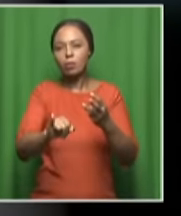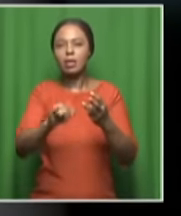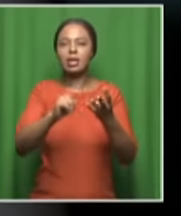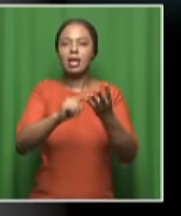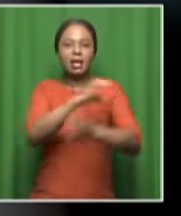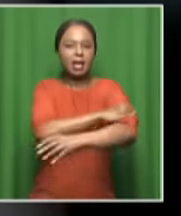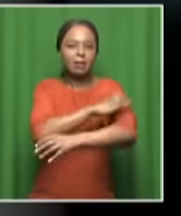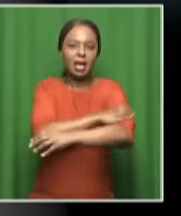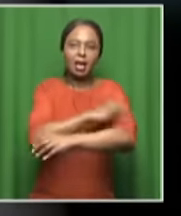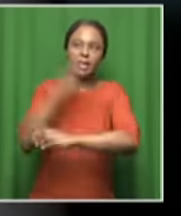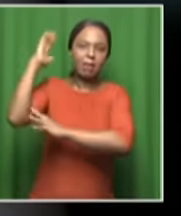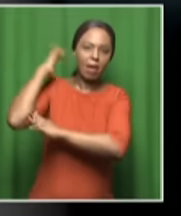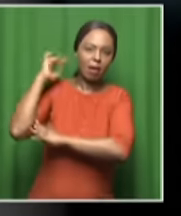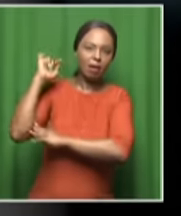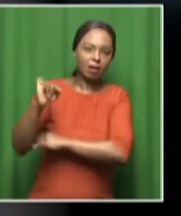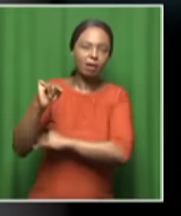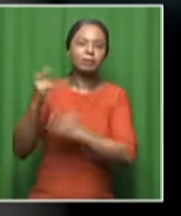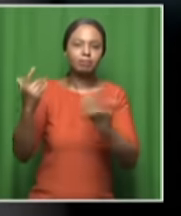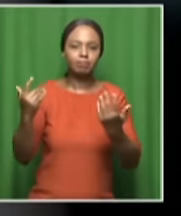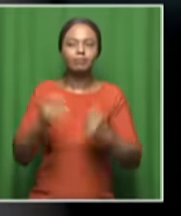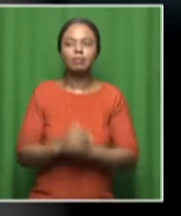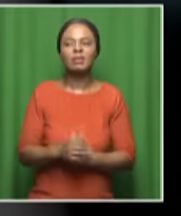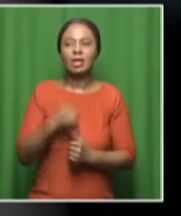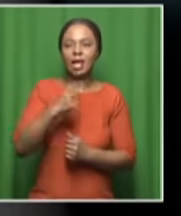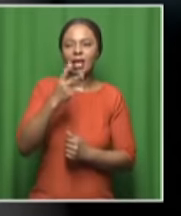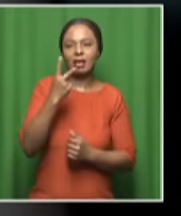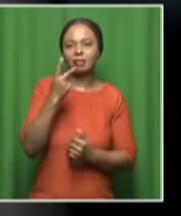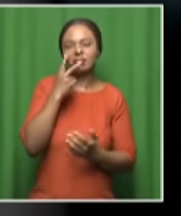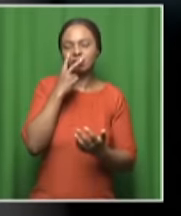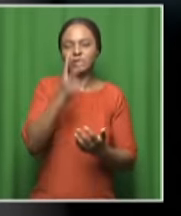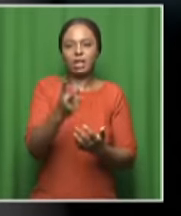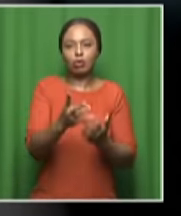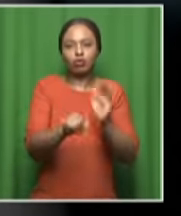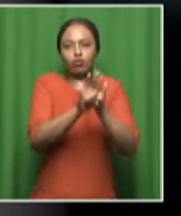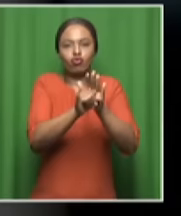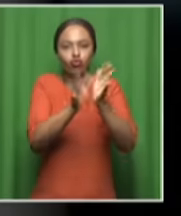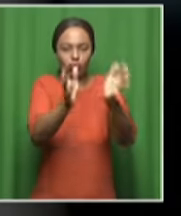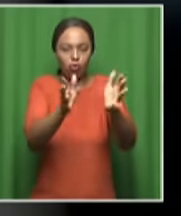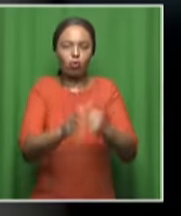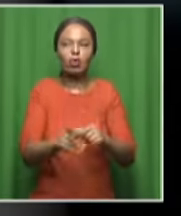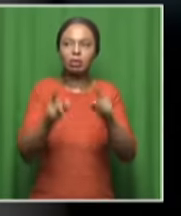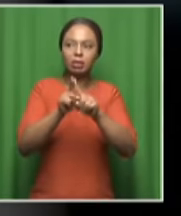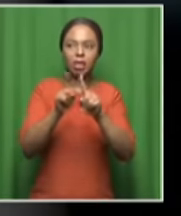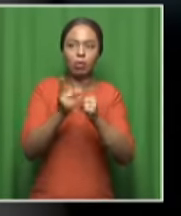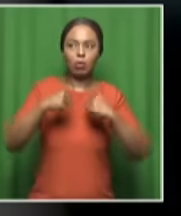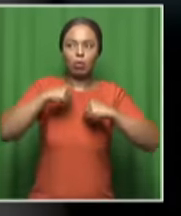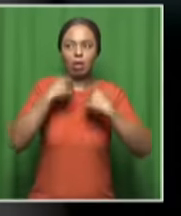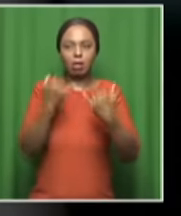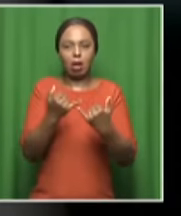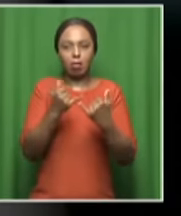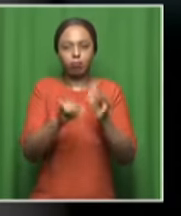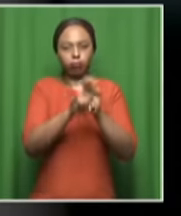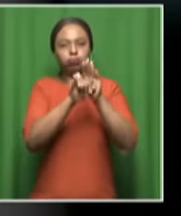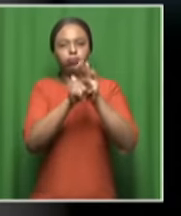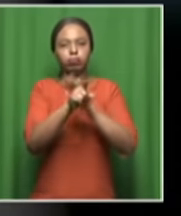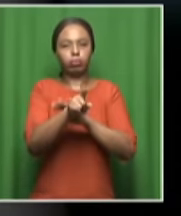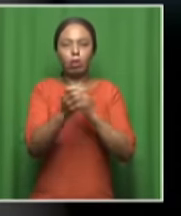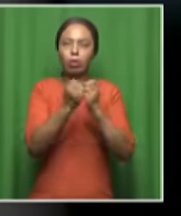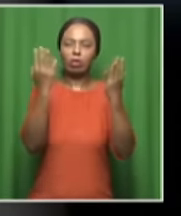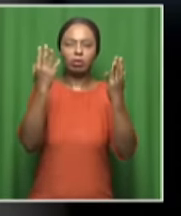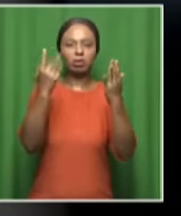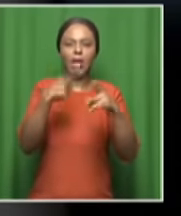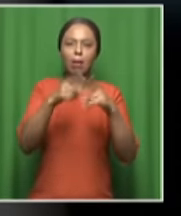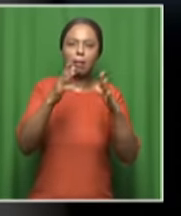the back. So I think it simply shows us that and it has allowed us to see even more players,